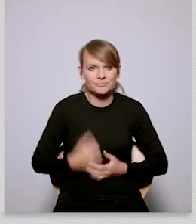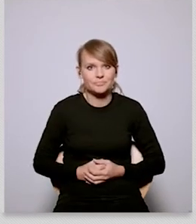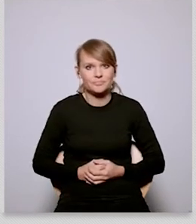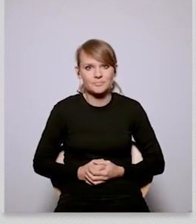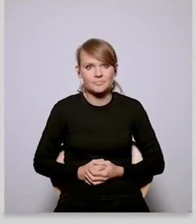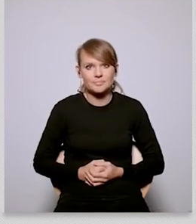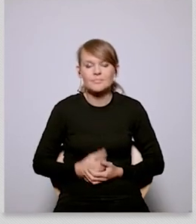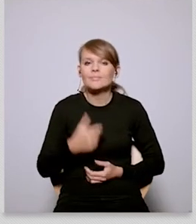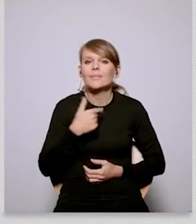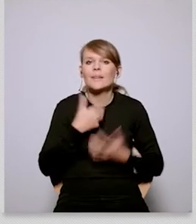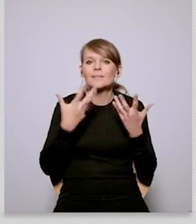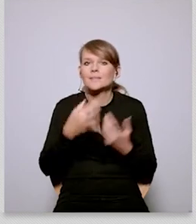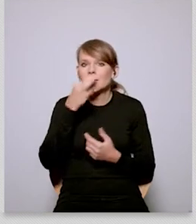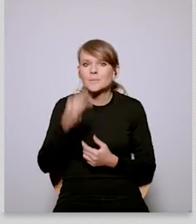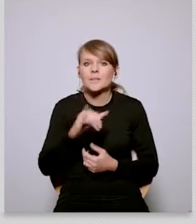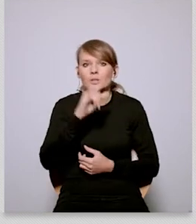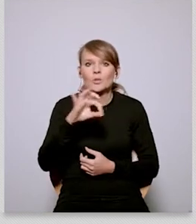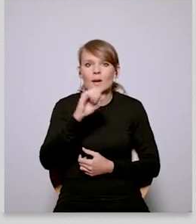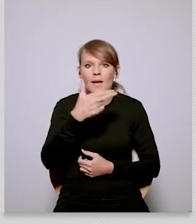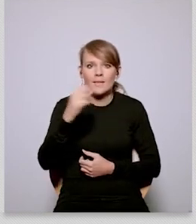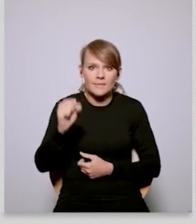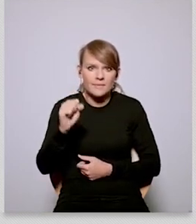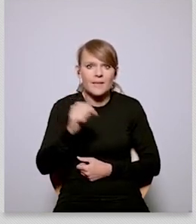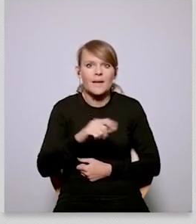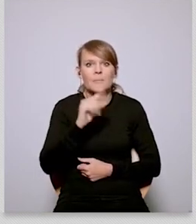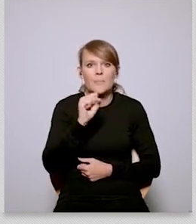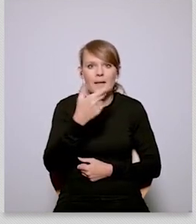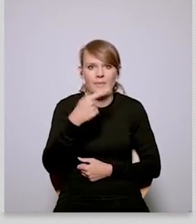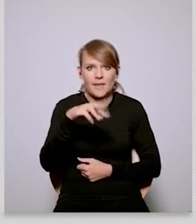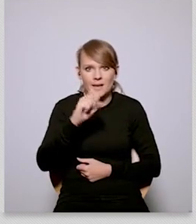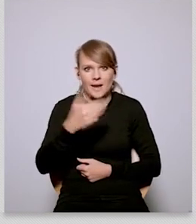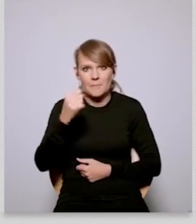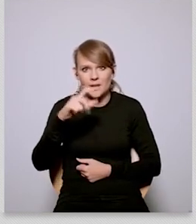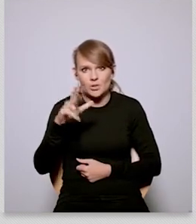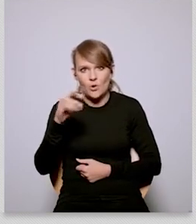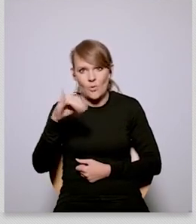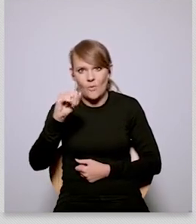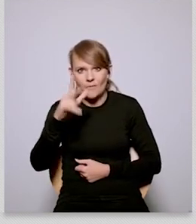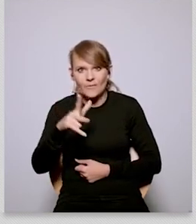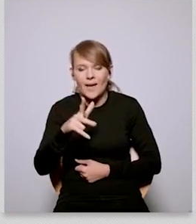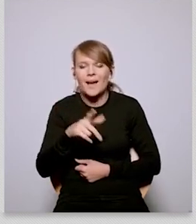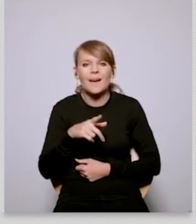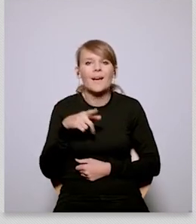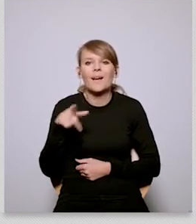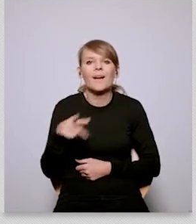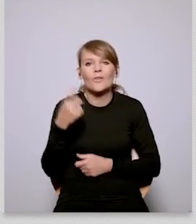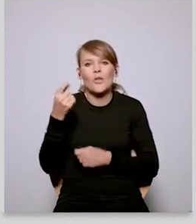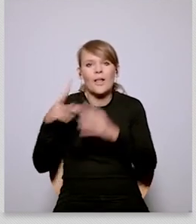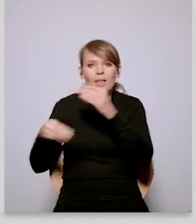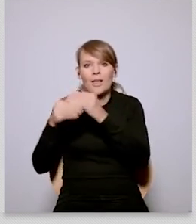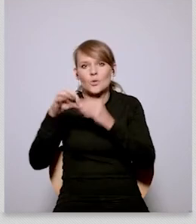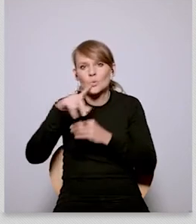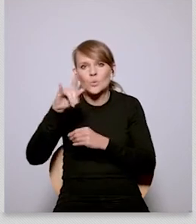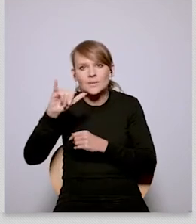hand or just communicate it to me um and in the meantime i